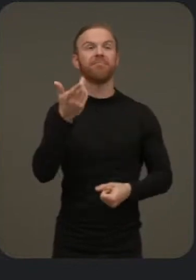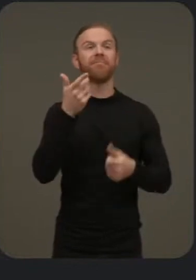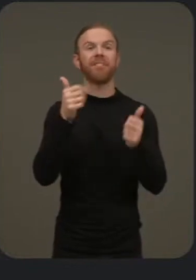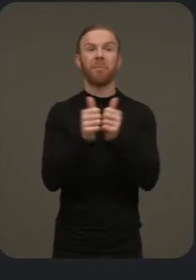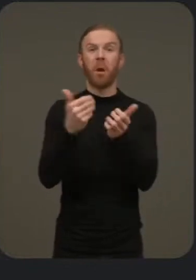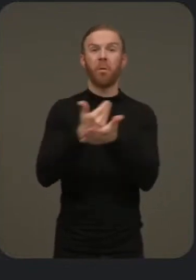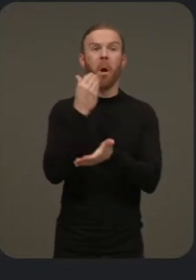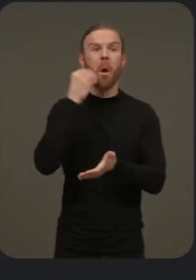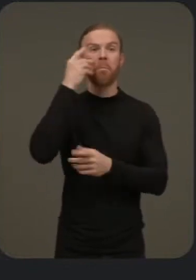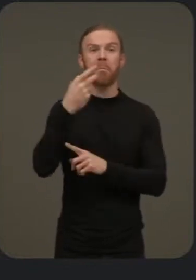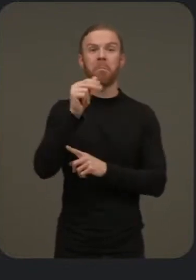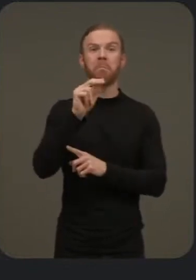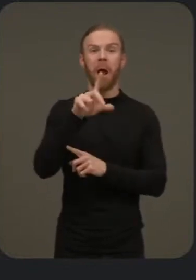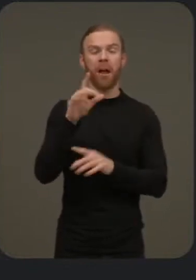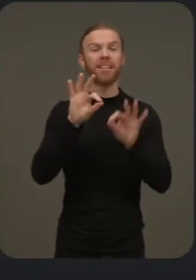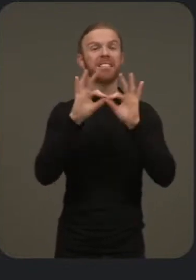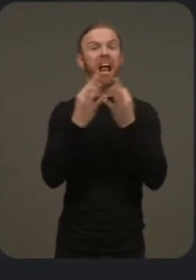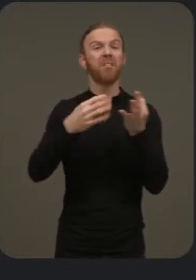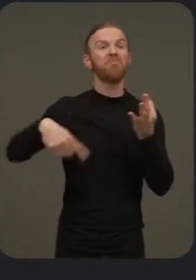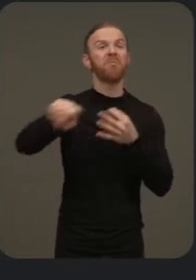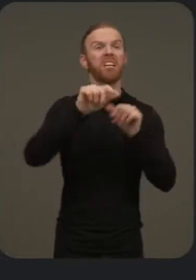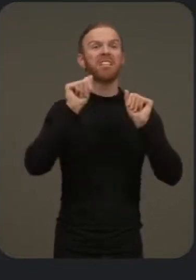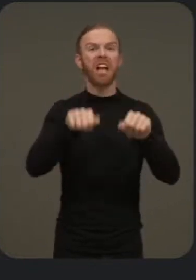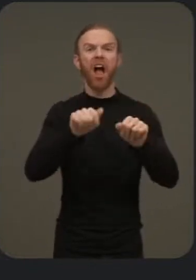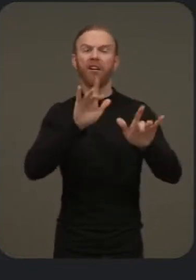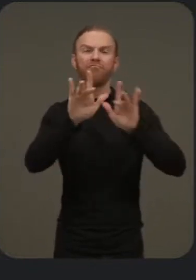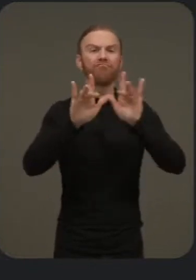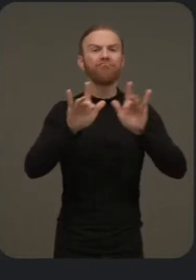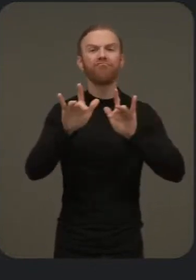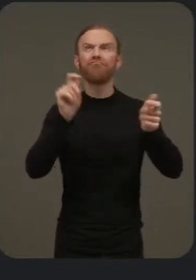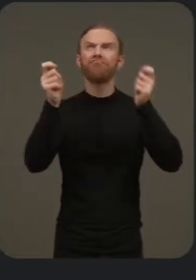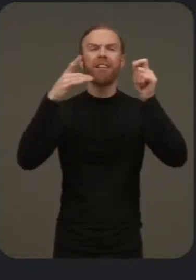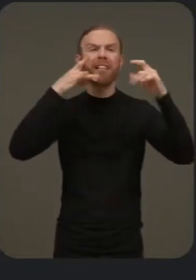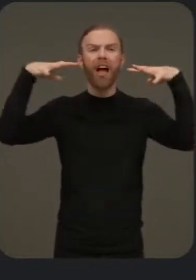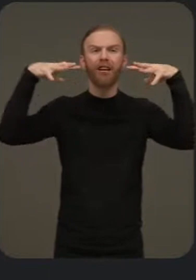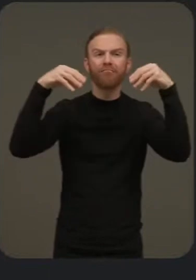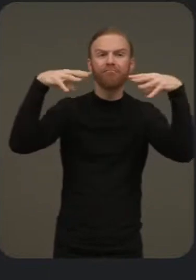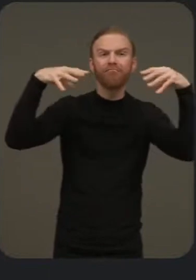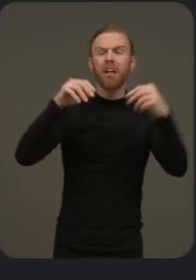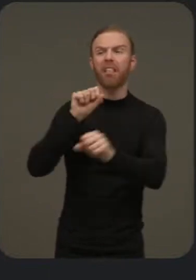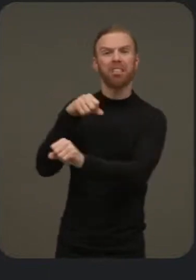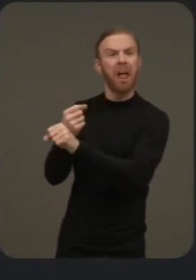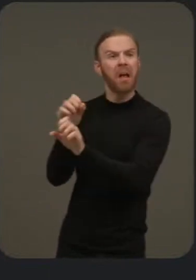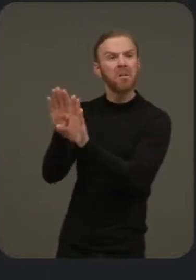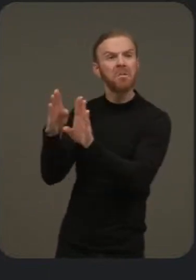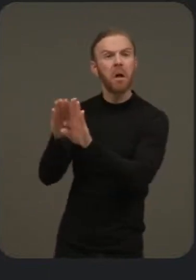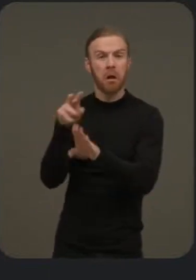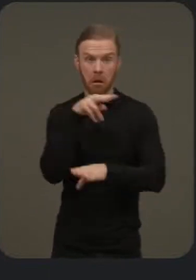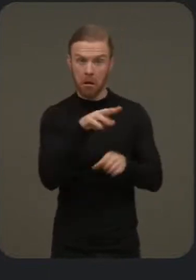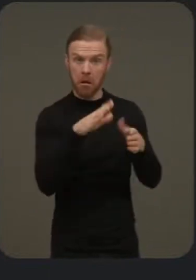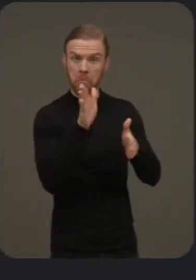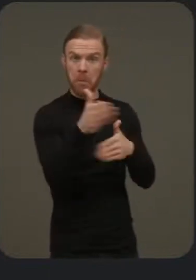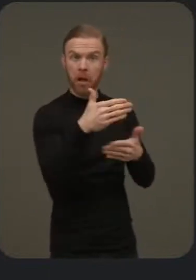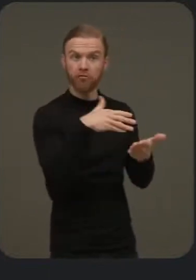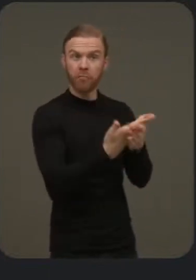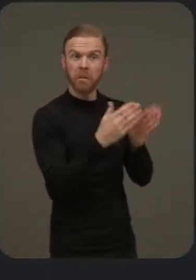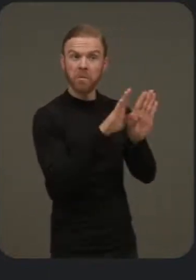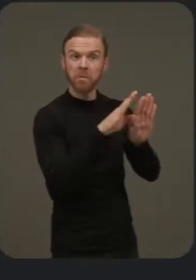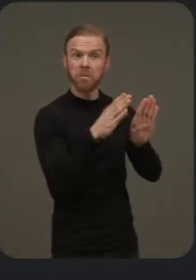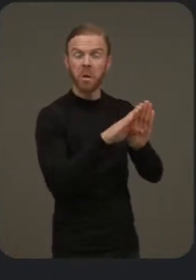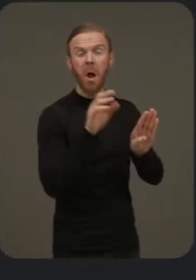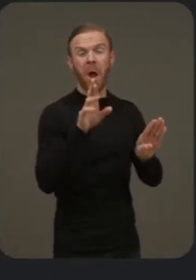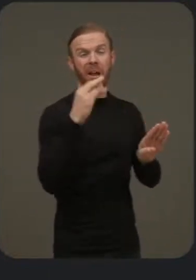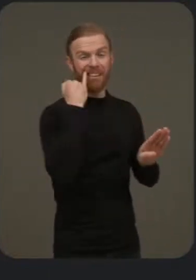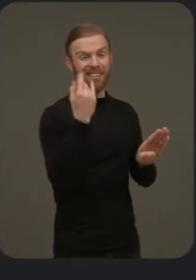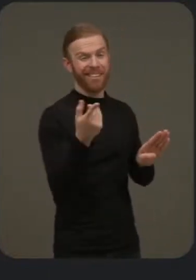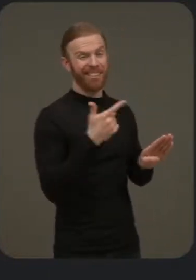family member can quickly adjust the lights, lock the doors, or see if a package was delivered. Or, if you're lazy like